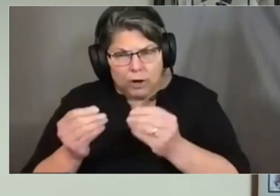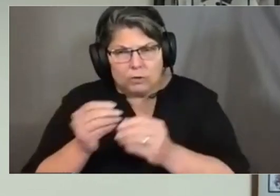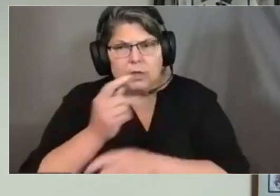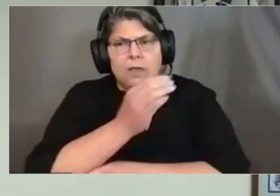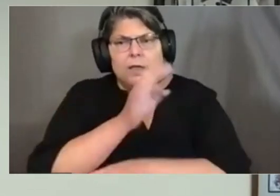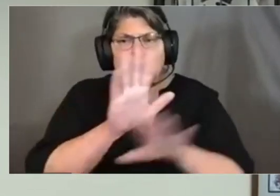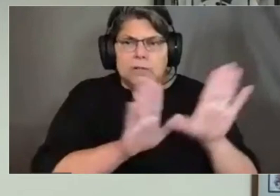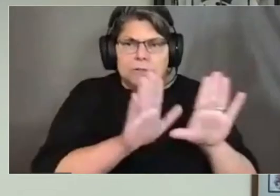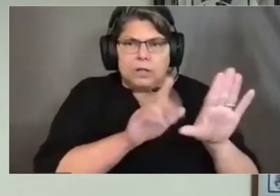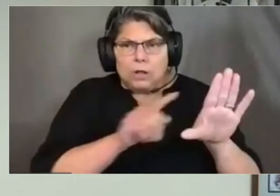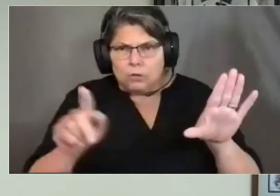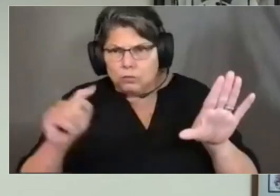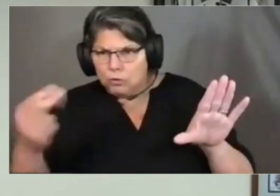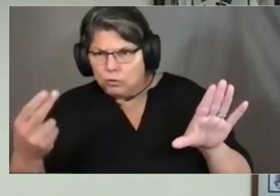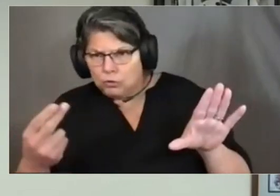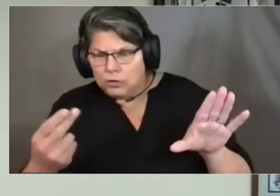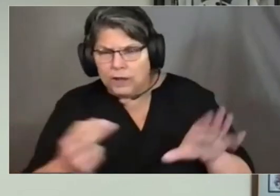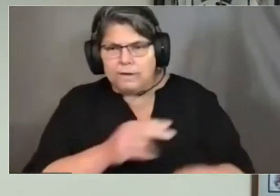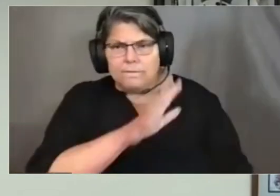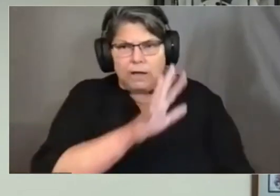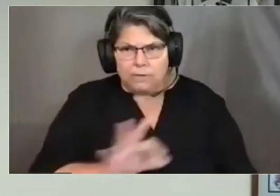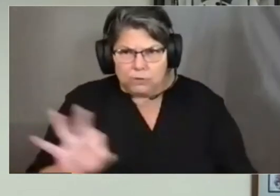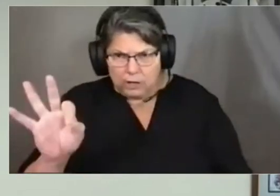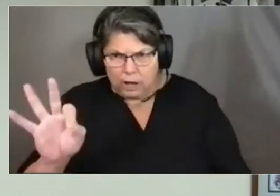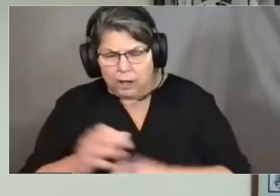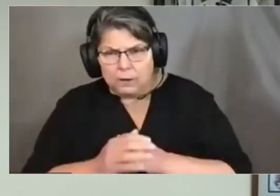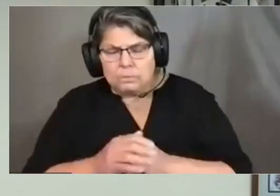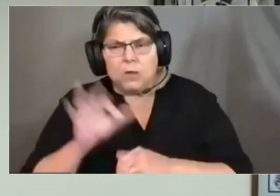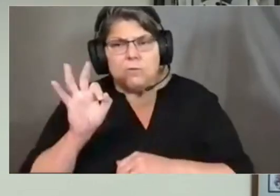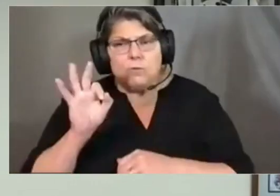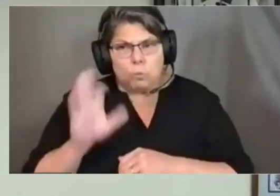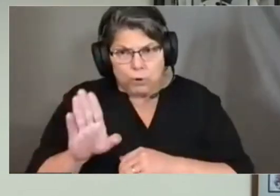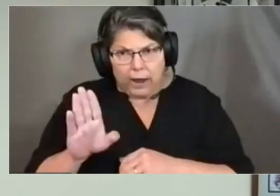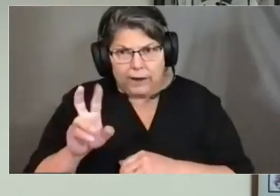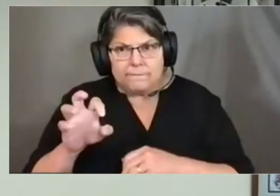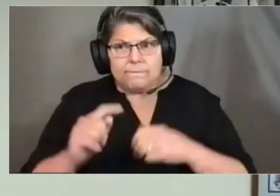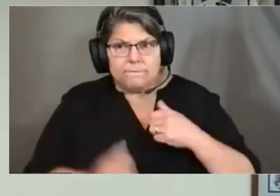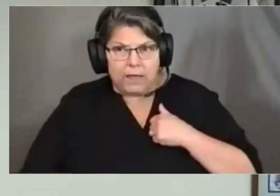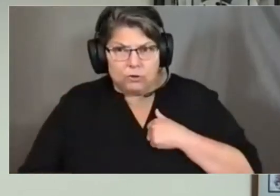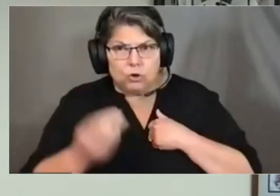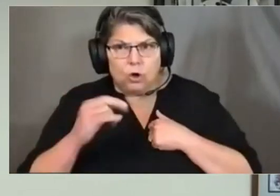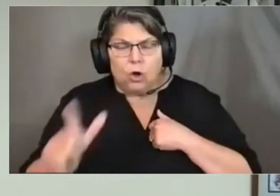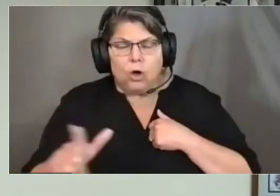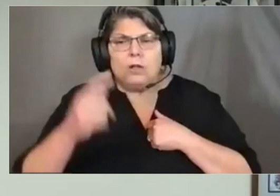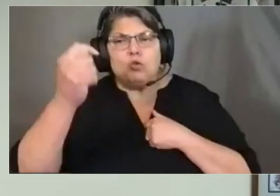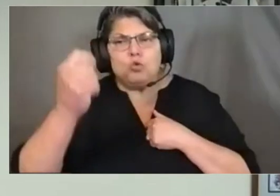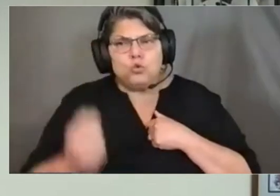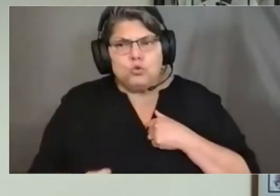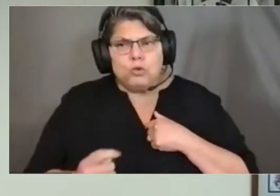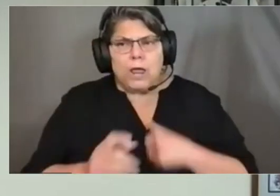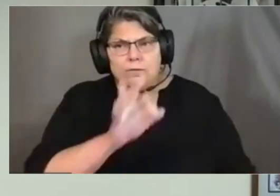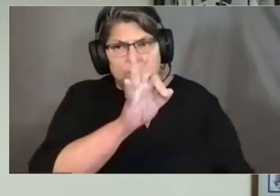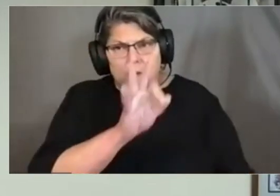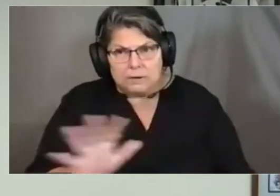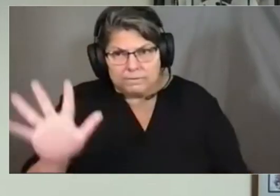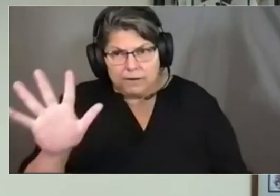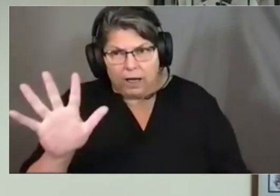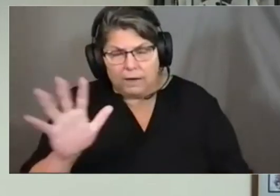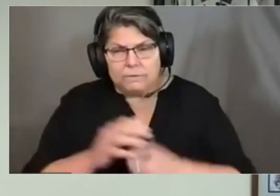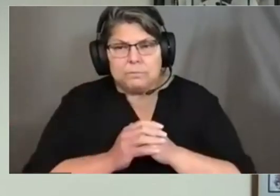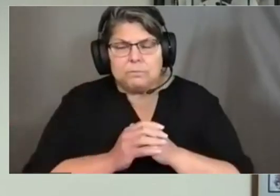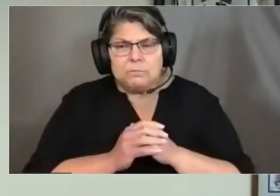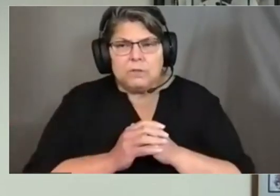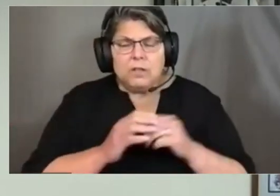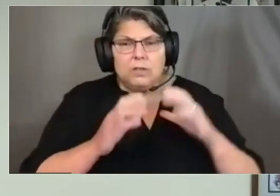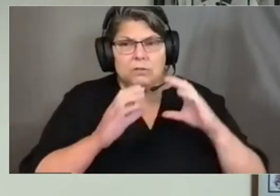9 to 5 p.m., and at Fort Bragg Veterans Hall every Tuesday from 9 to 5. The travel team